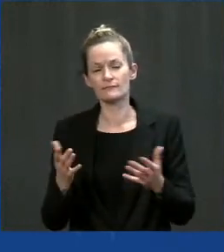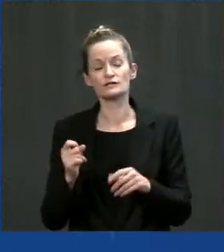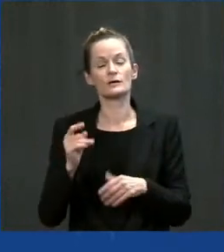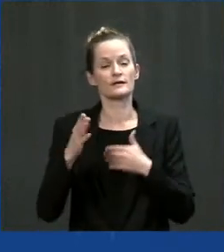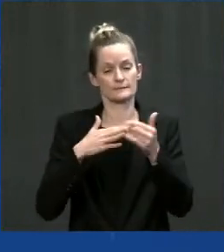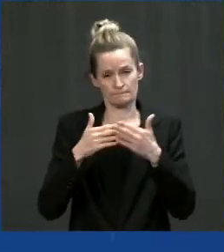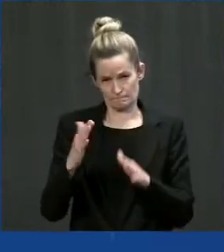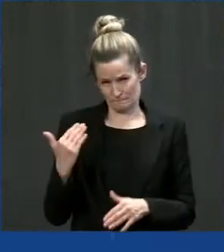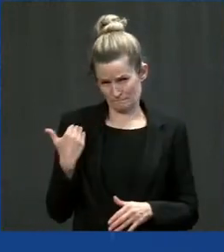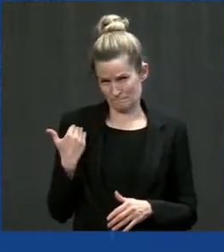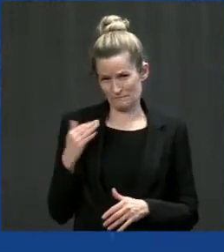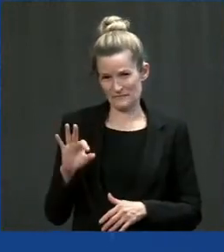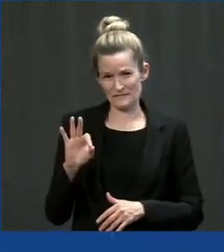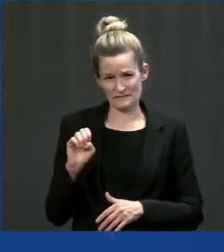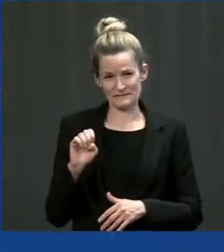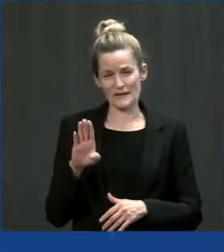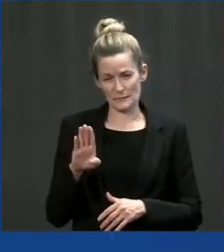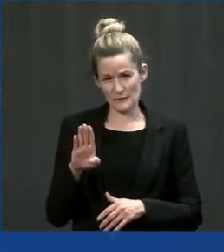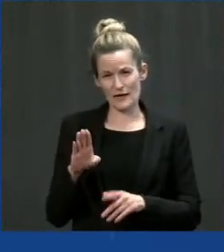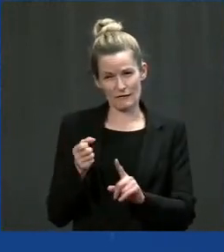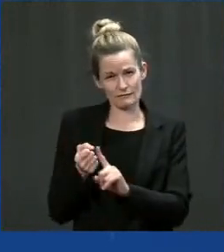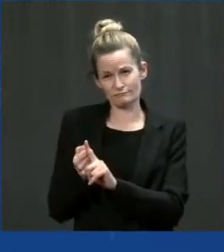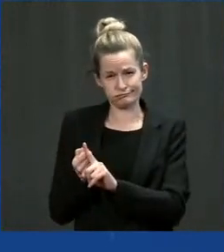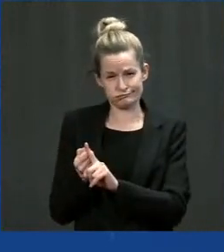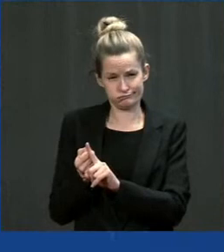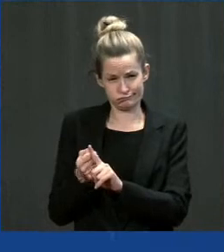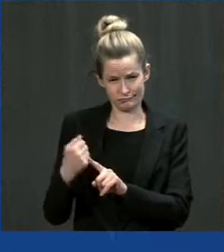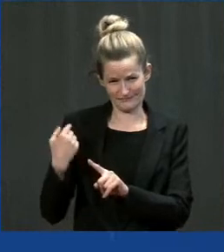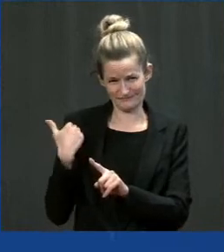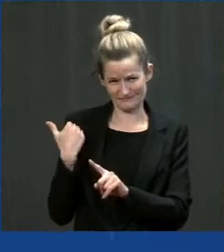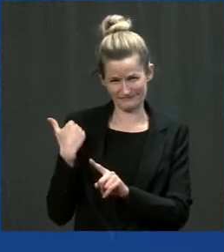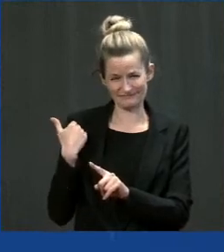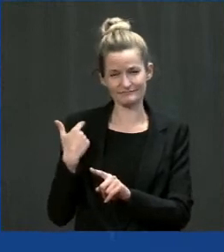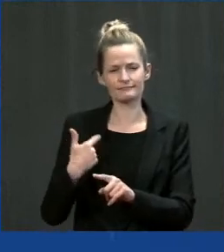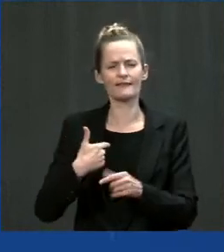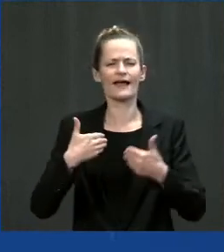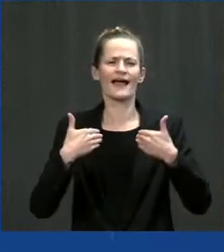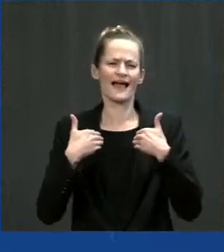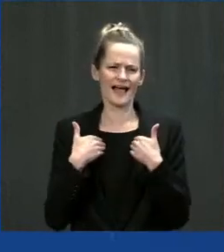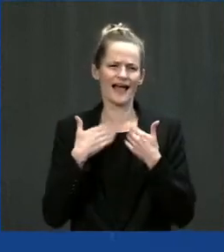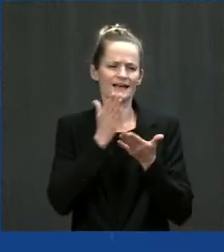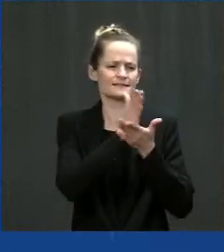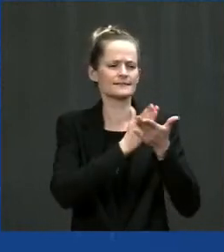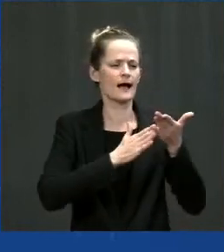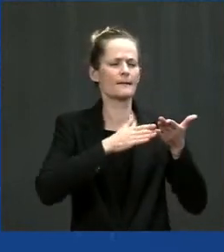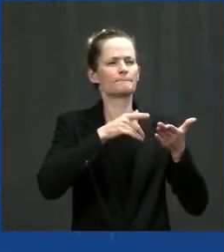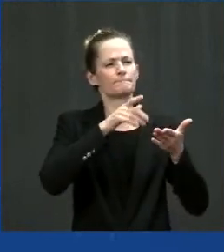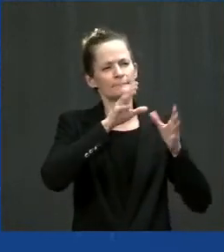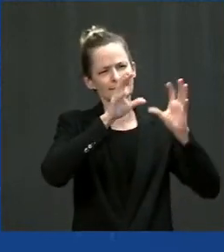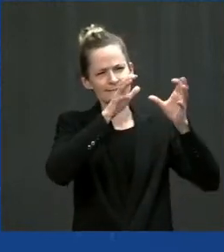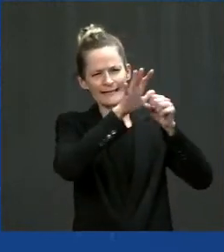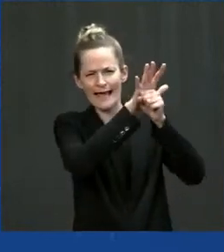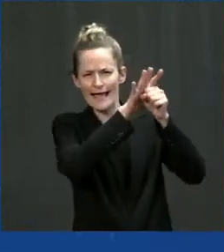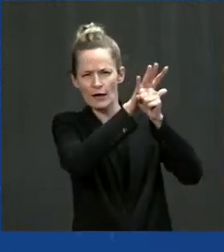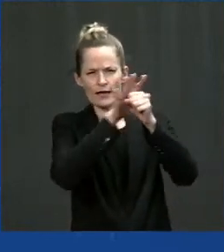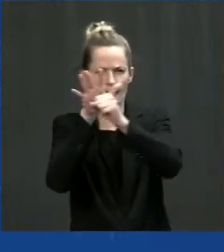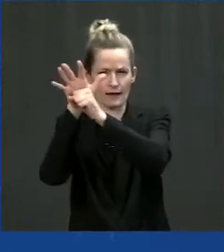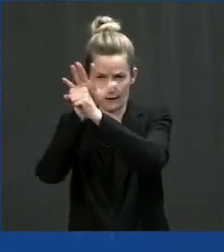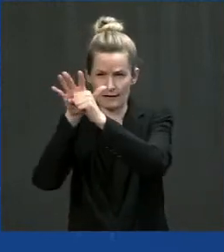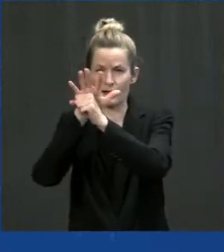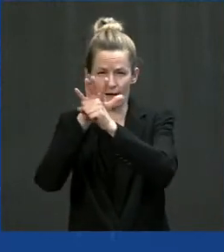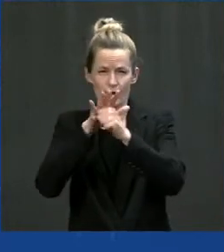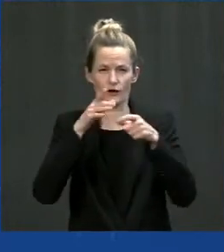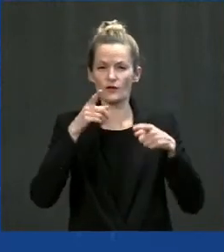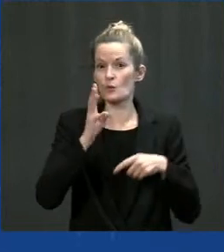difficult for water to get into our water treatment facility, consequently making it difficult for treated water to get out. This